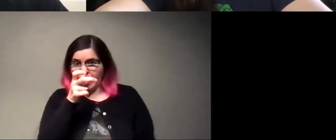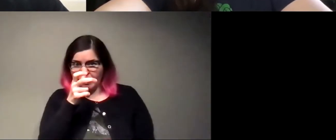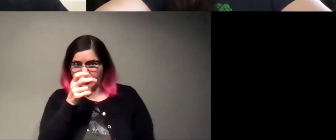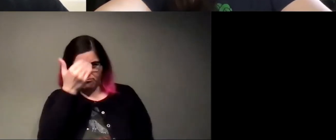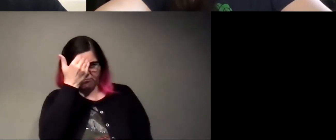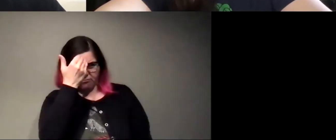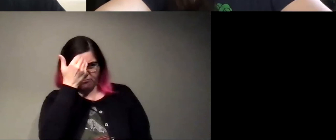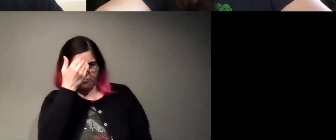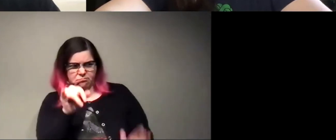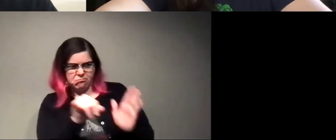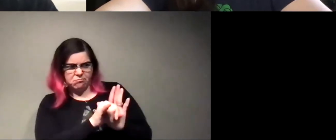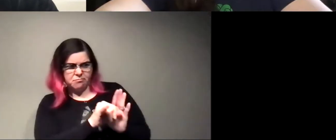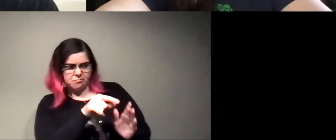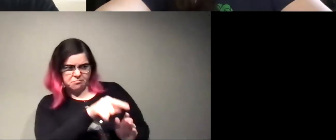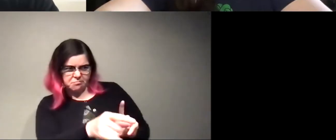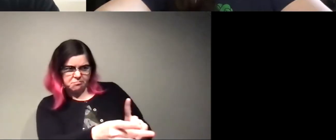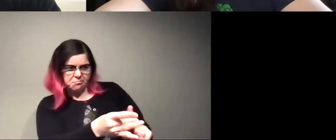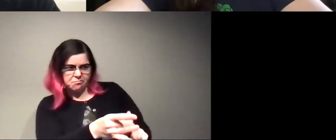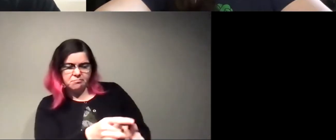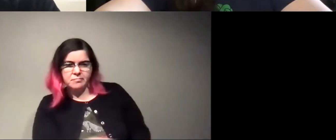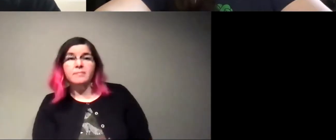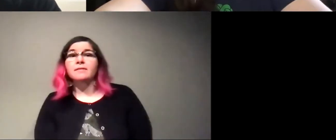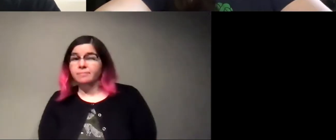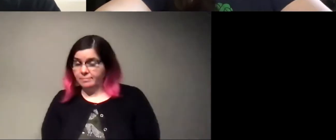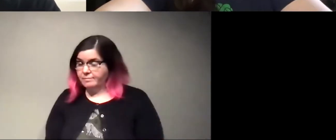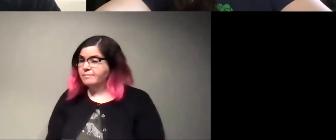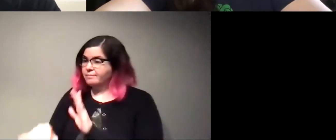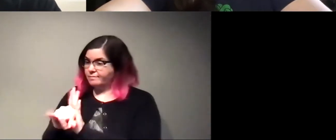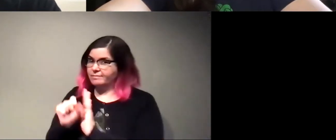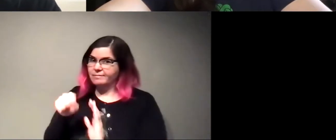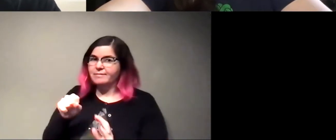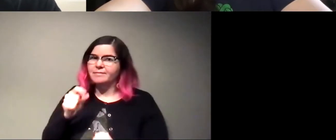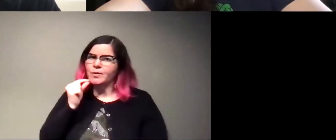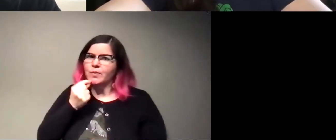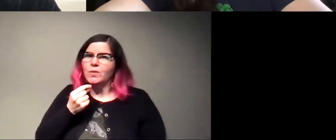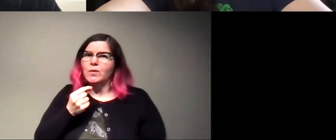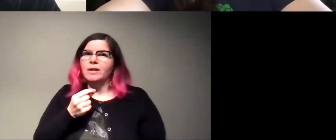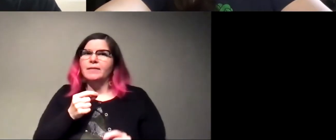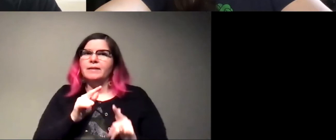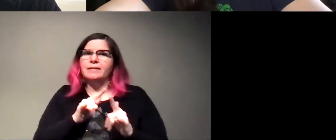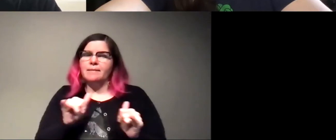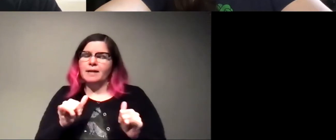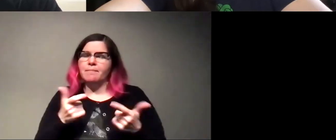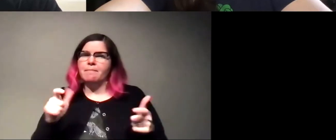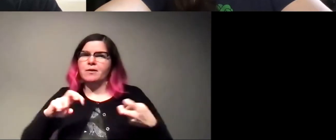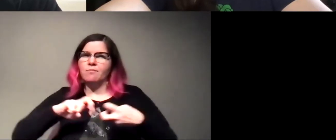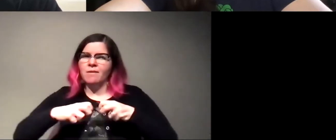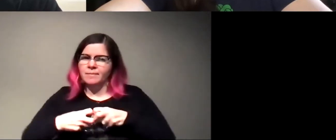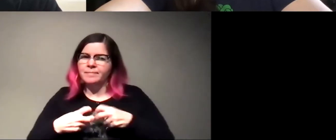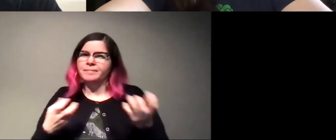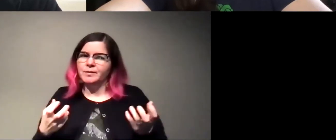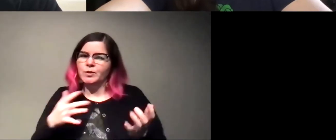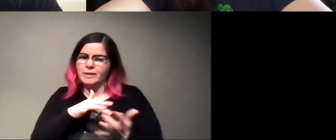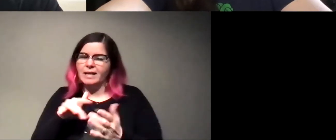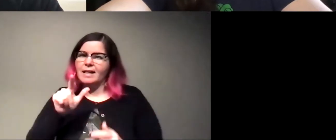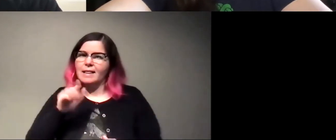their ant friends is infected? Yes, they can. And it's, it's super cool, but also like a big problem when you're trying to do studies in